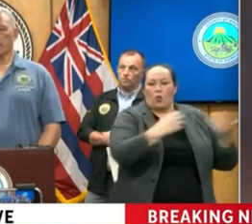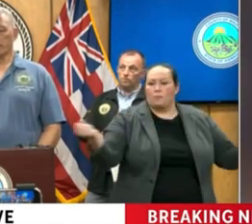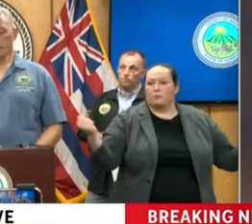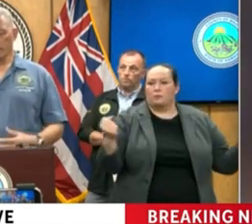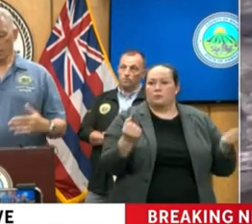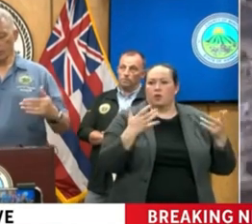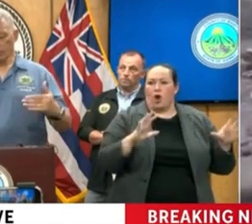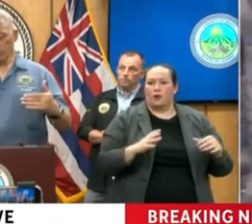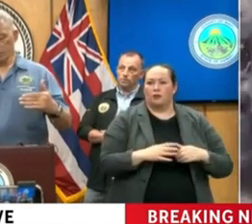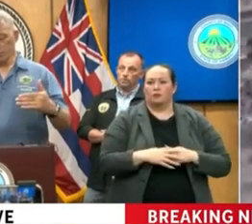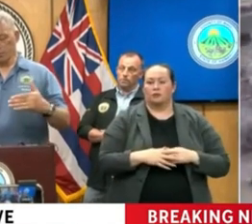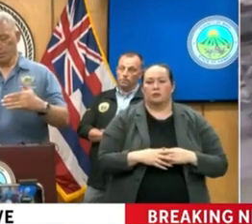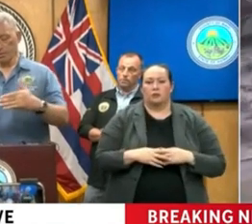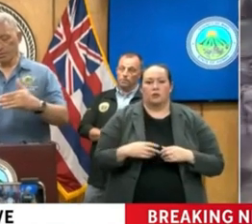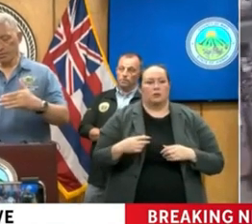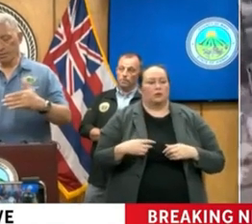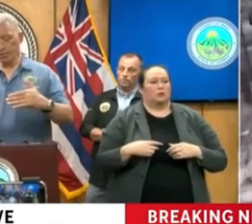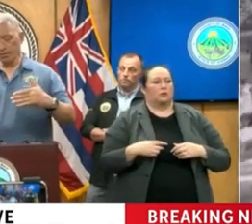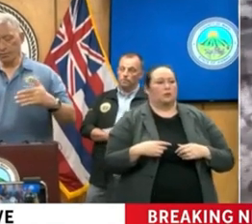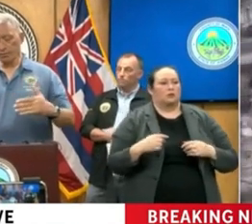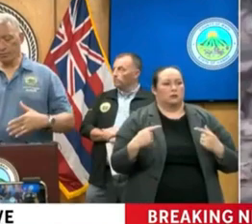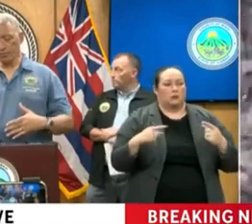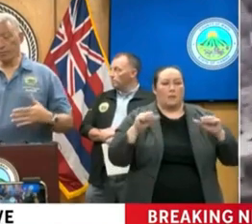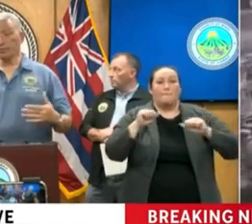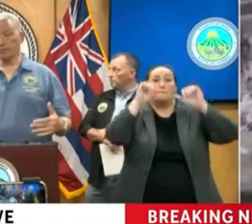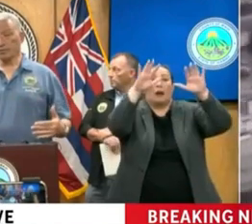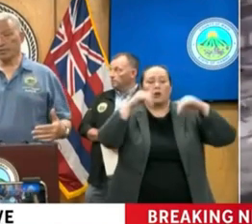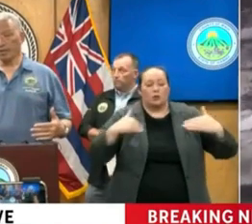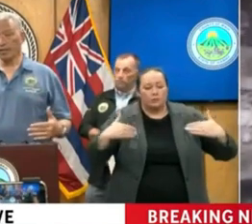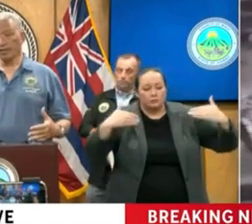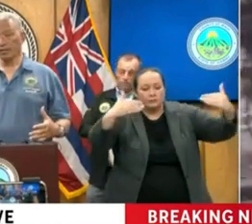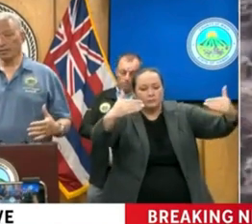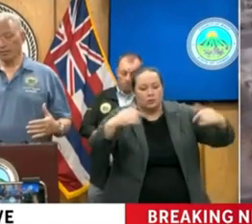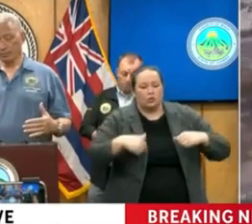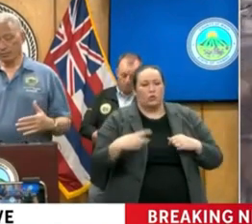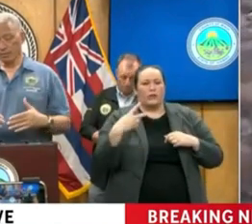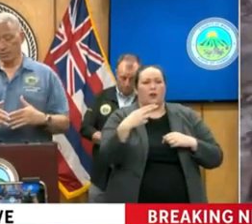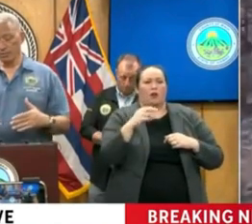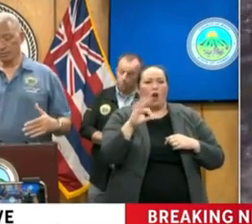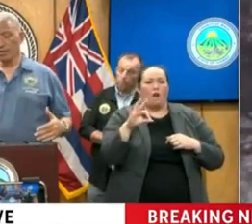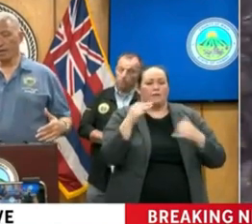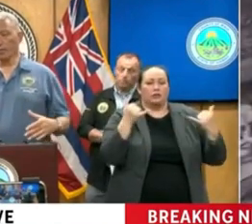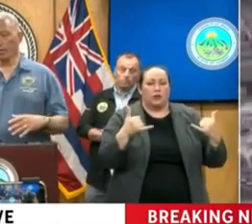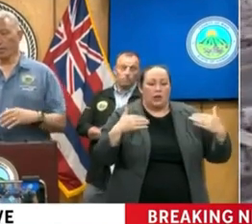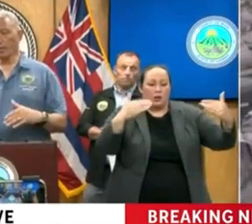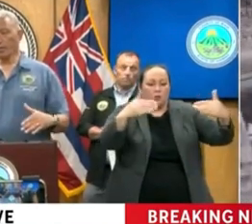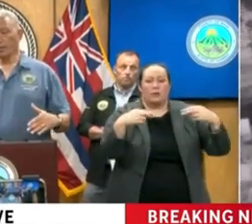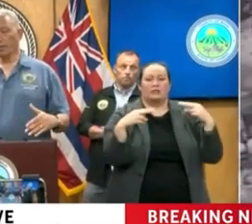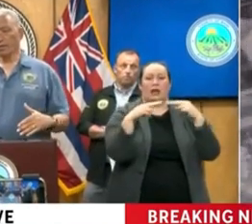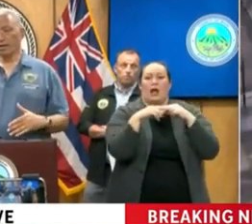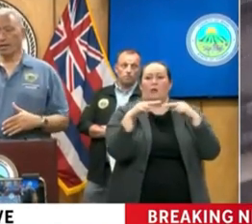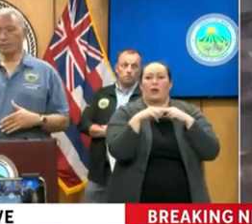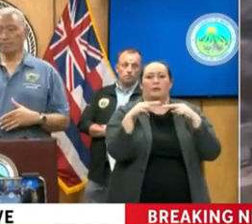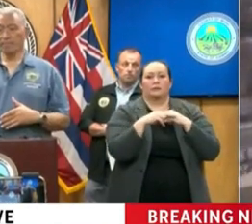Luna Road? The cutoff was the area, well, what we could see today was the highway.